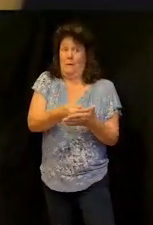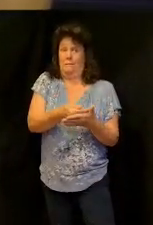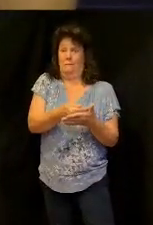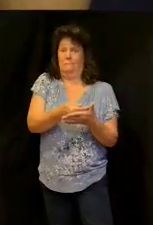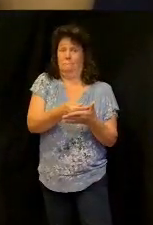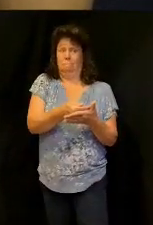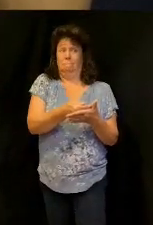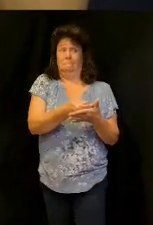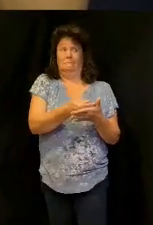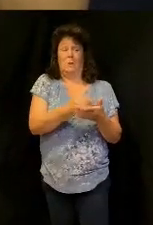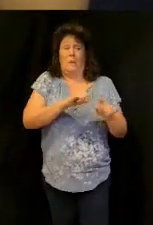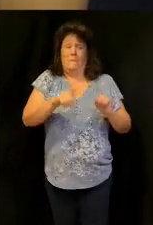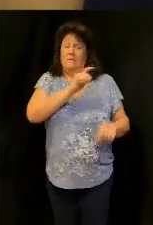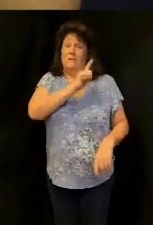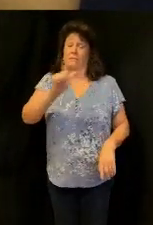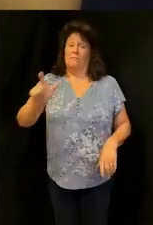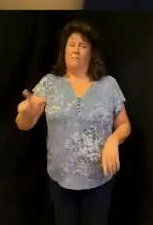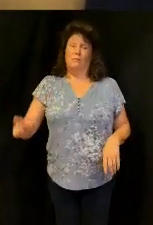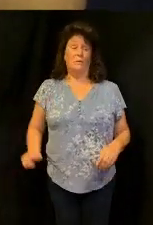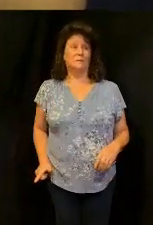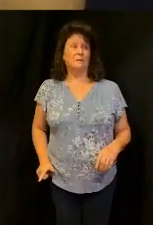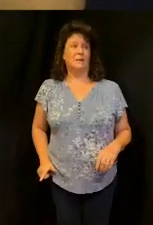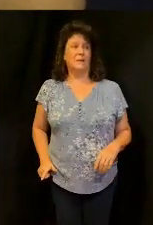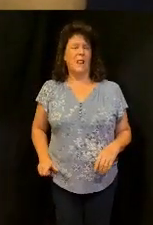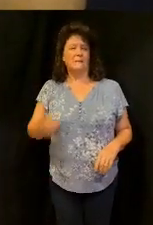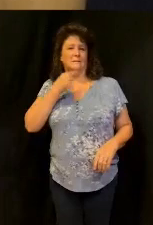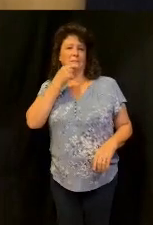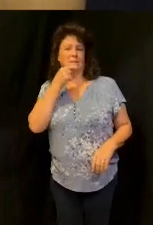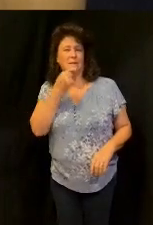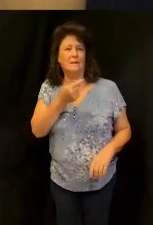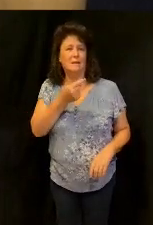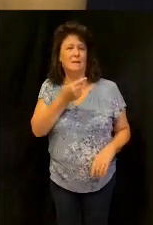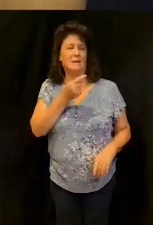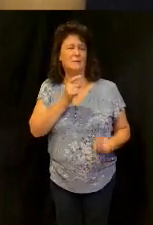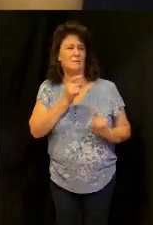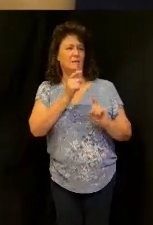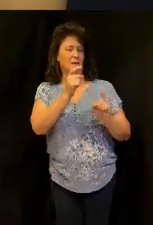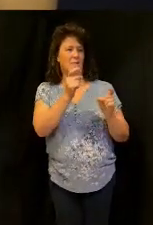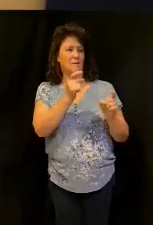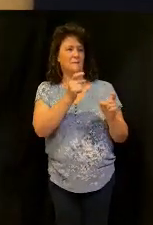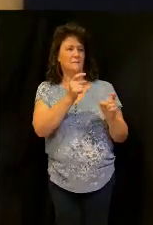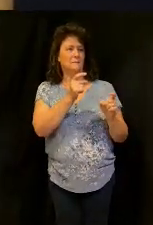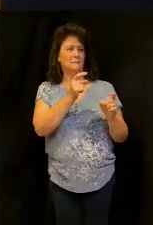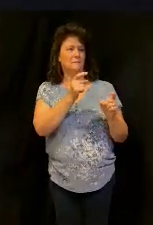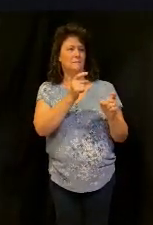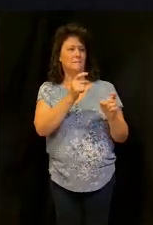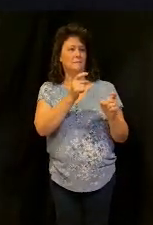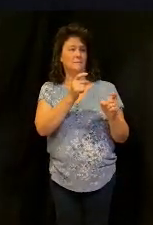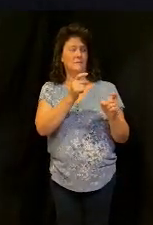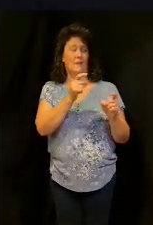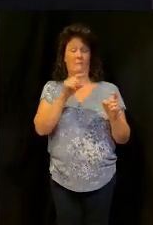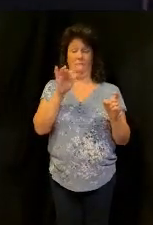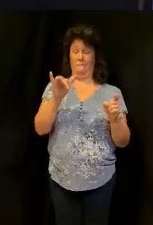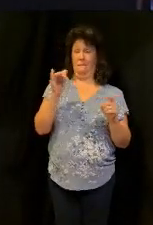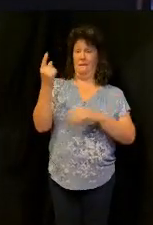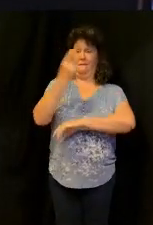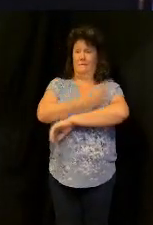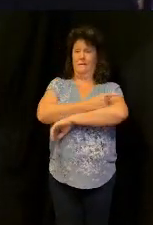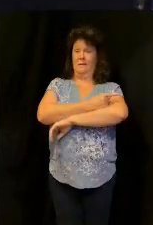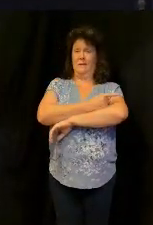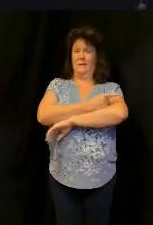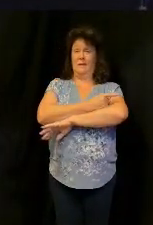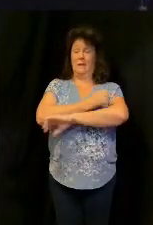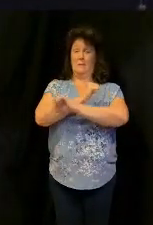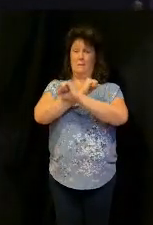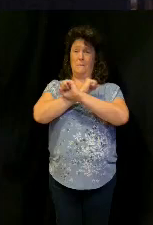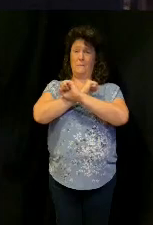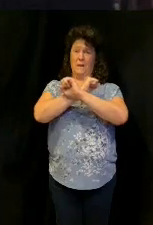he said but the lord he said but the lord said to give it to you so that day it broke off in